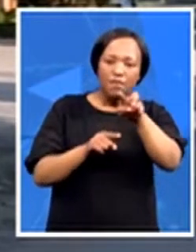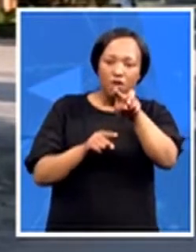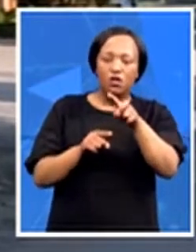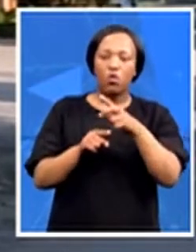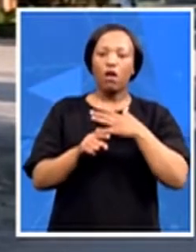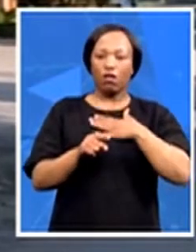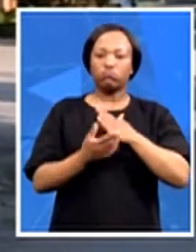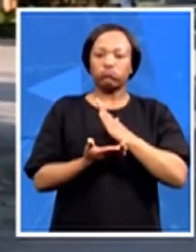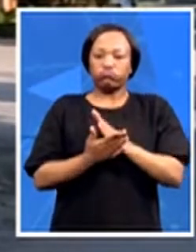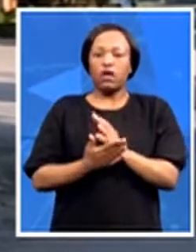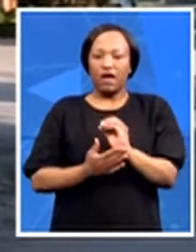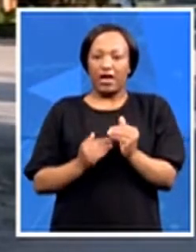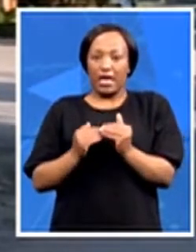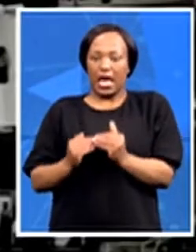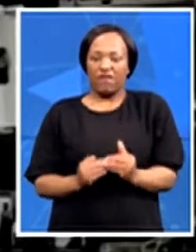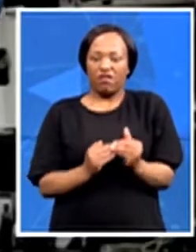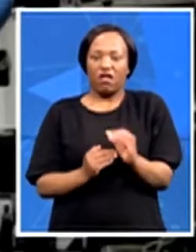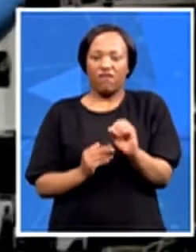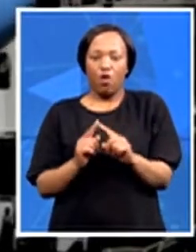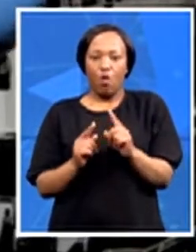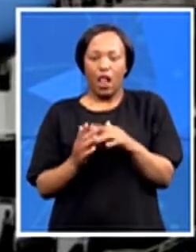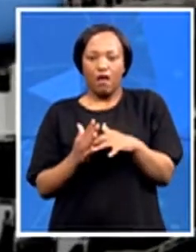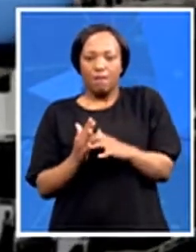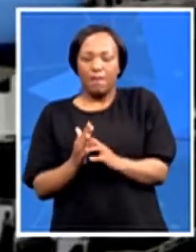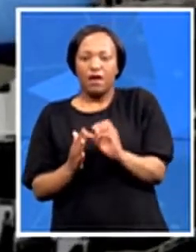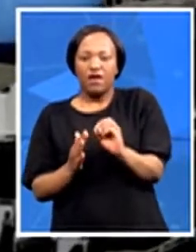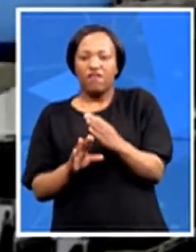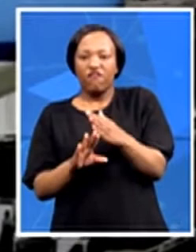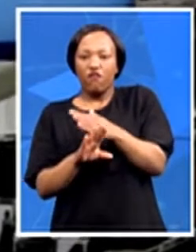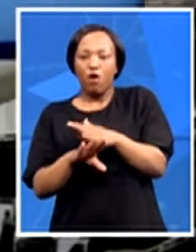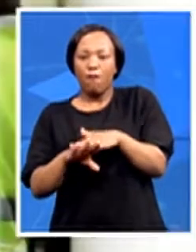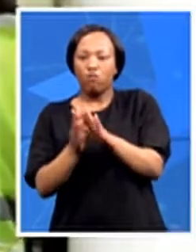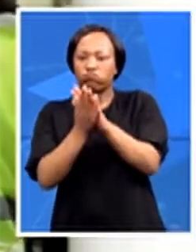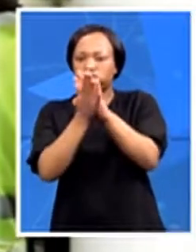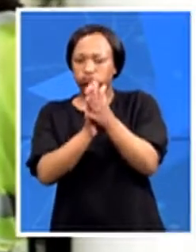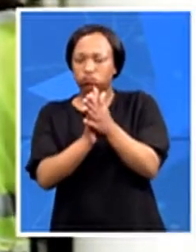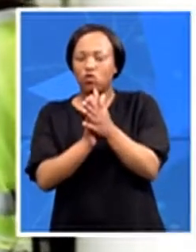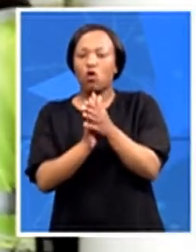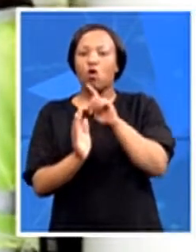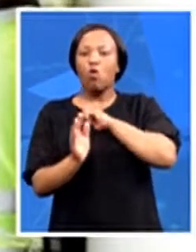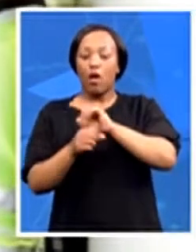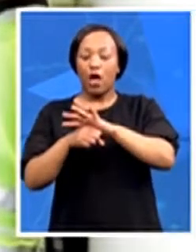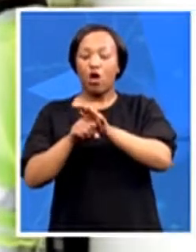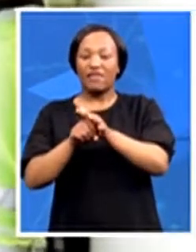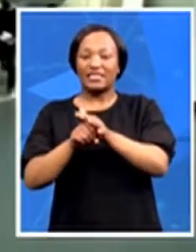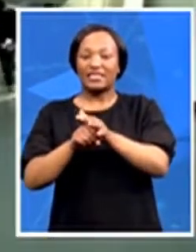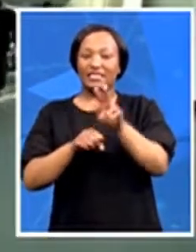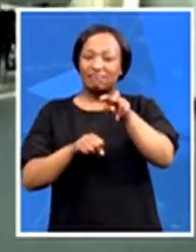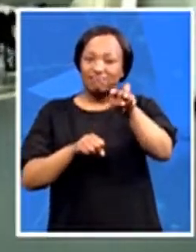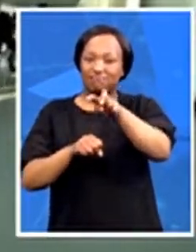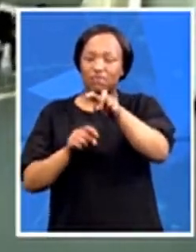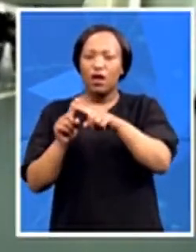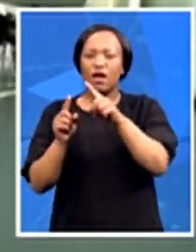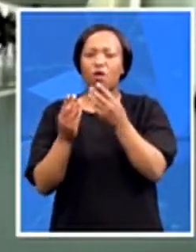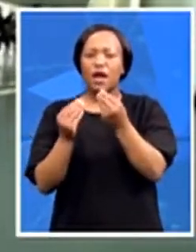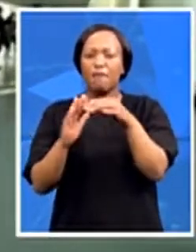fragile tourism industry from further harm. Due to COVID-19, tourist numbers in Tanzania have fallen to below 600,000, down